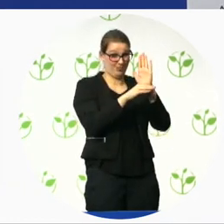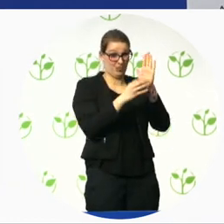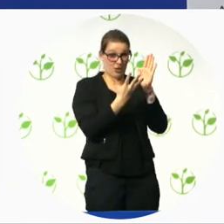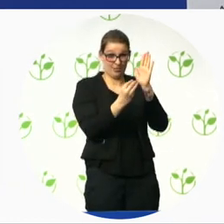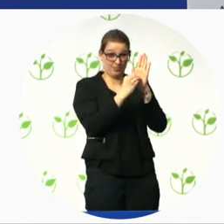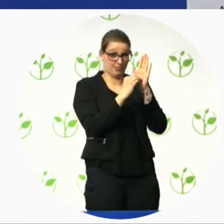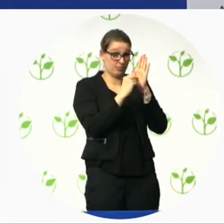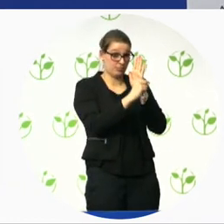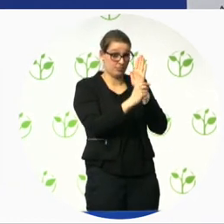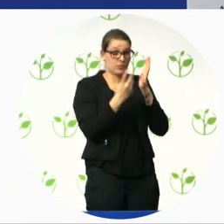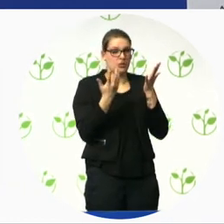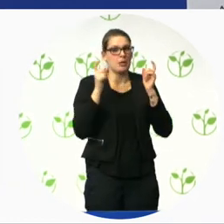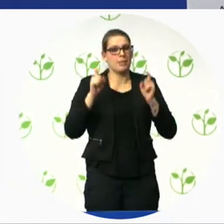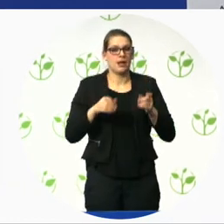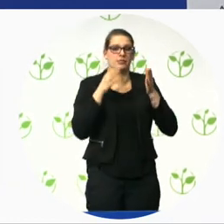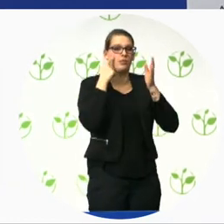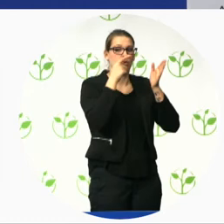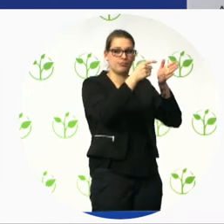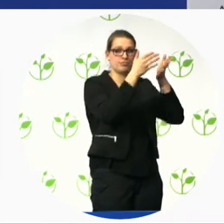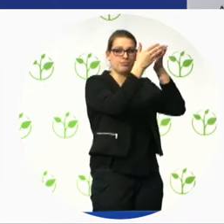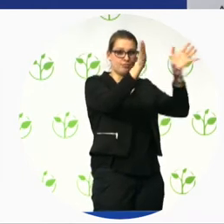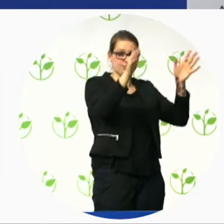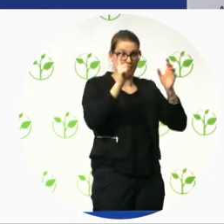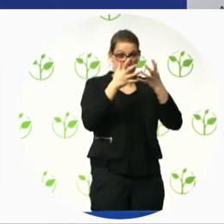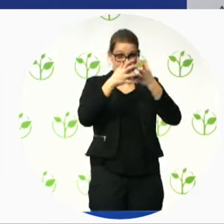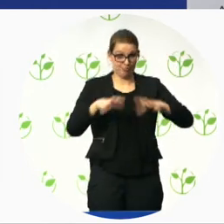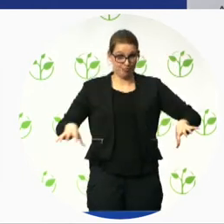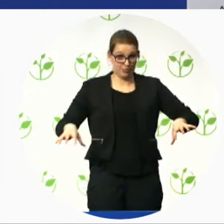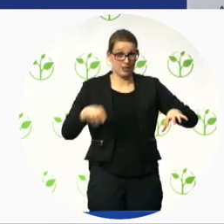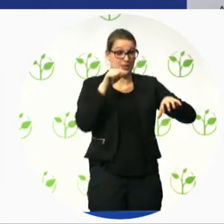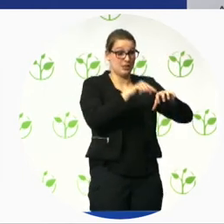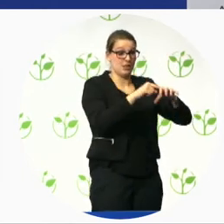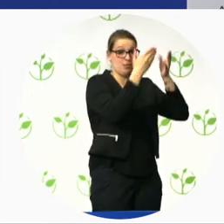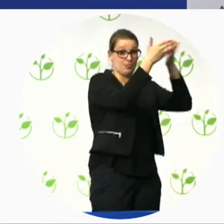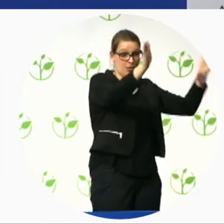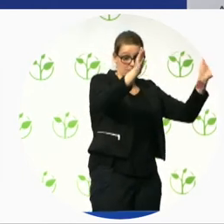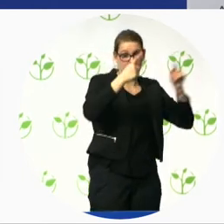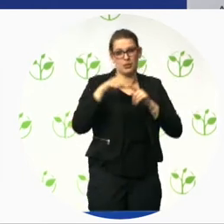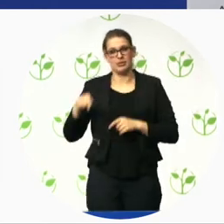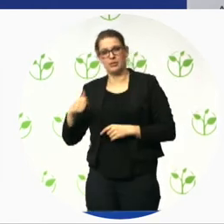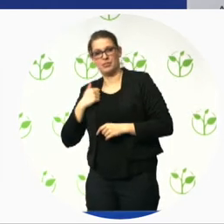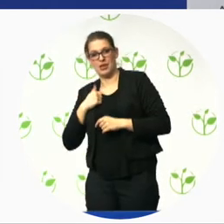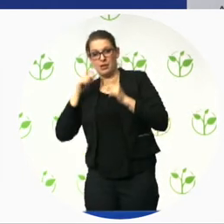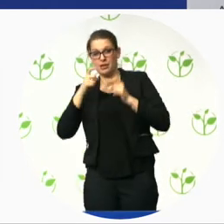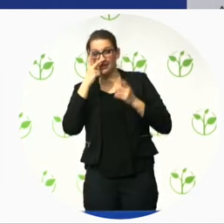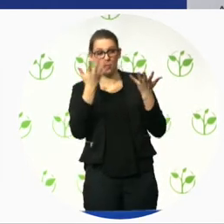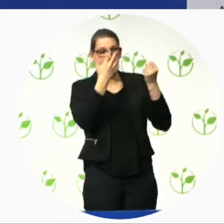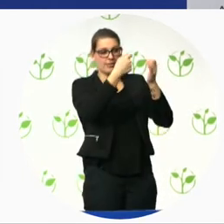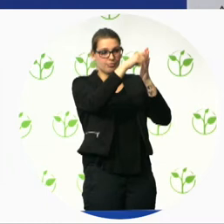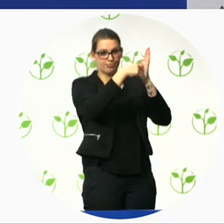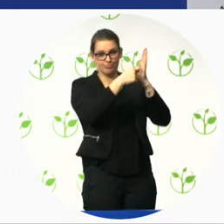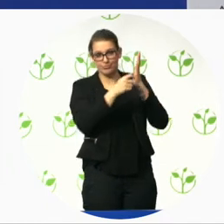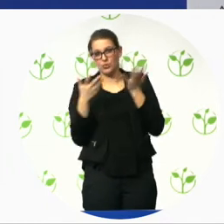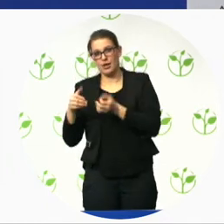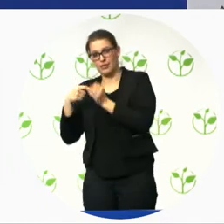to accomplish that package but doesn't copy the package because the package can be improved